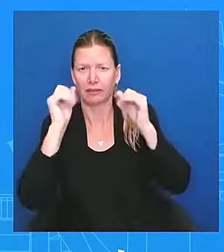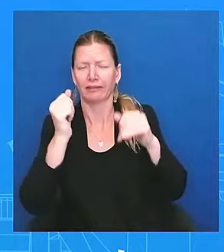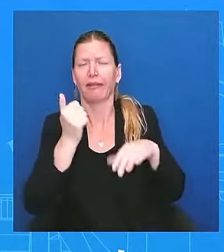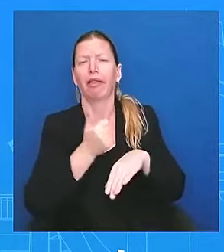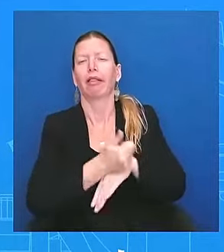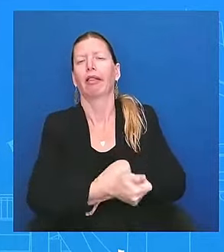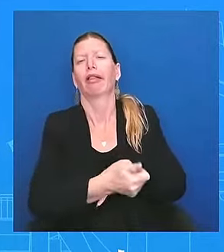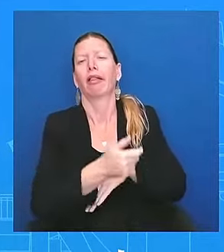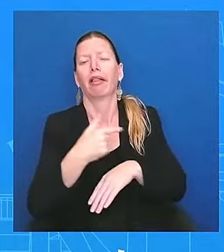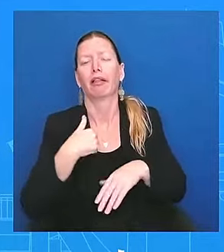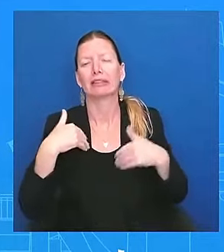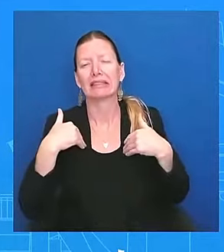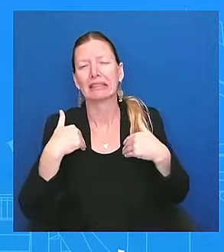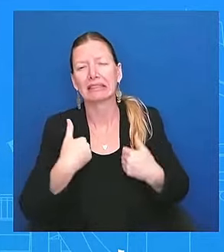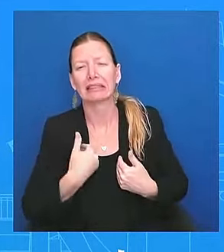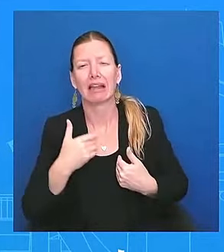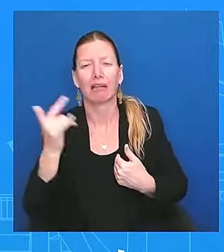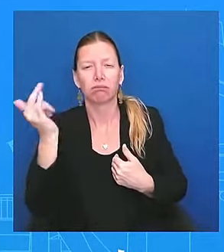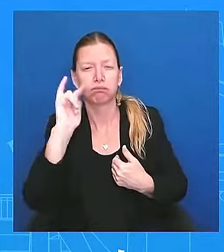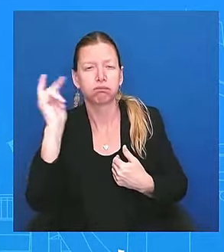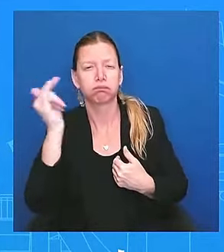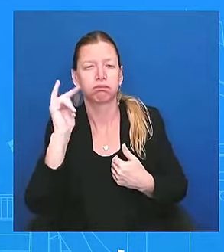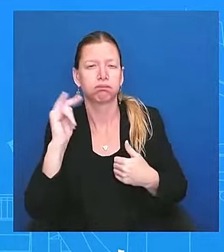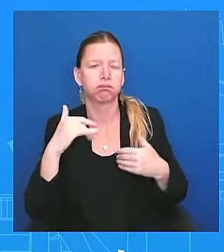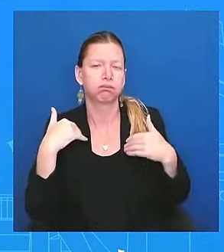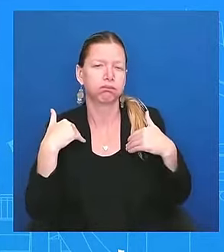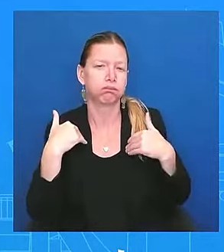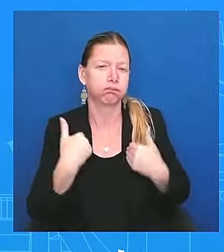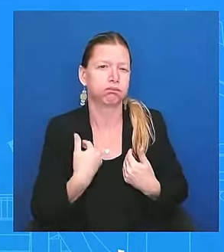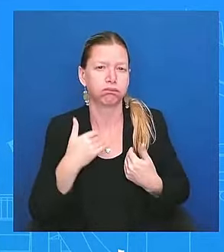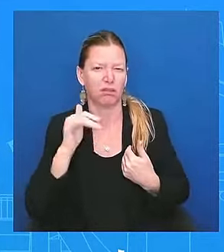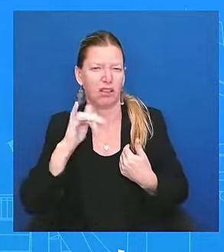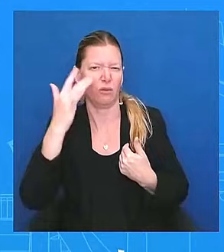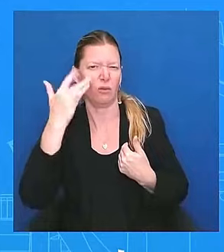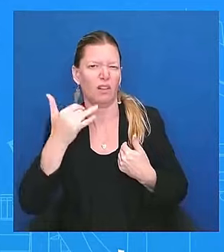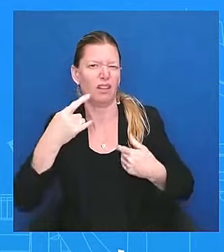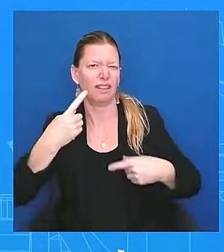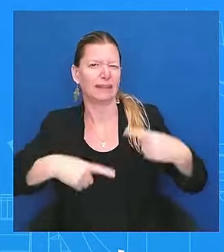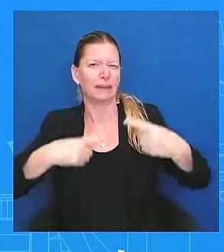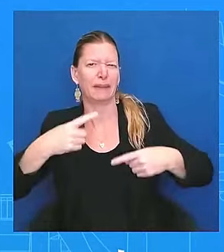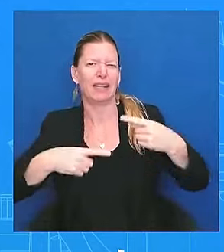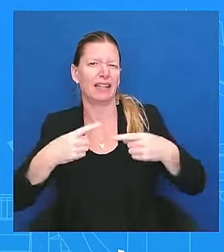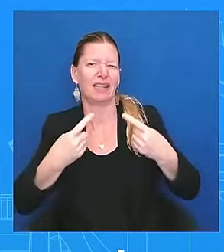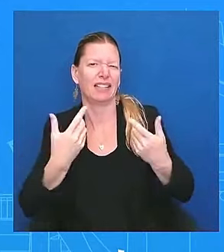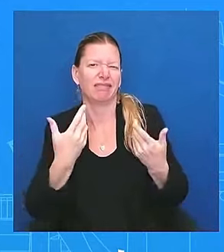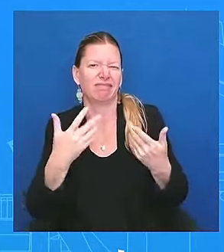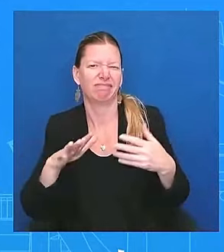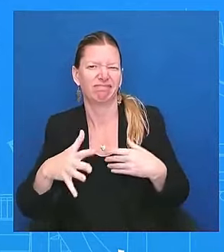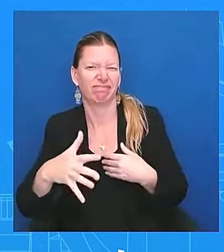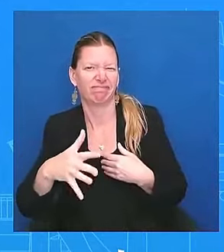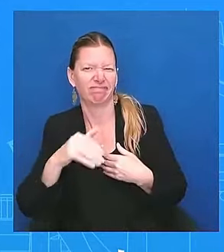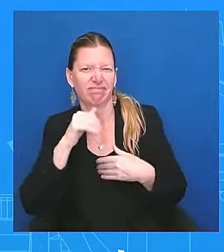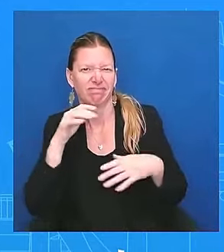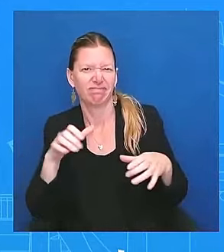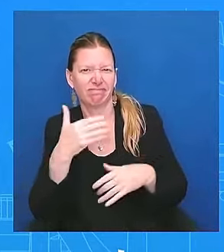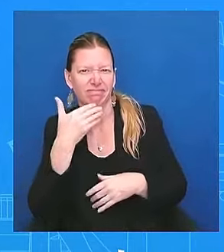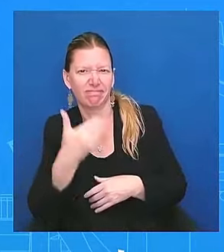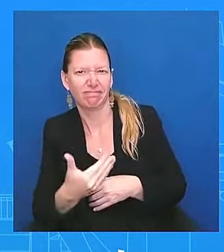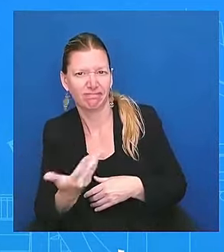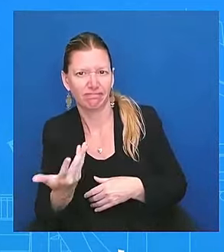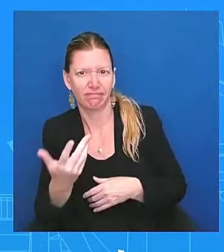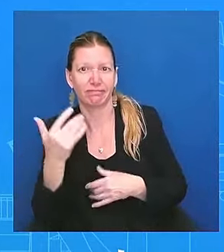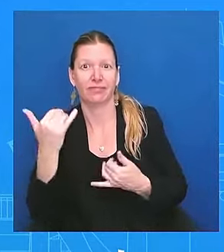But he was back stateside for well over a week. So does he really need more than he was going to have to recover from